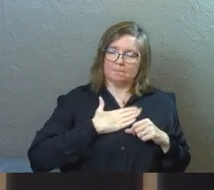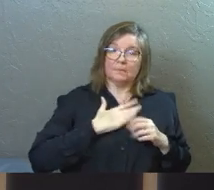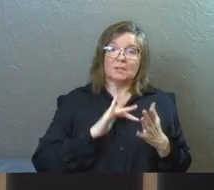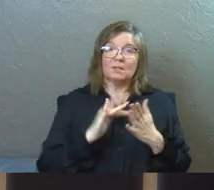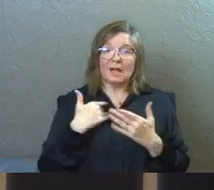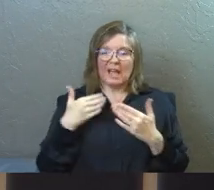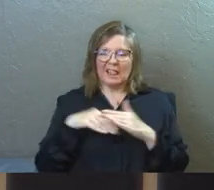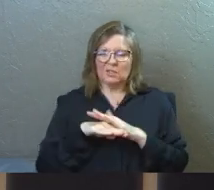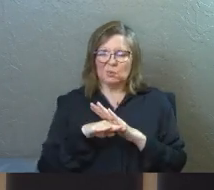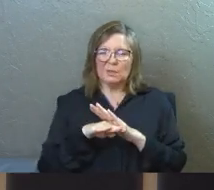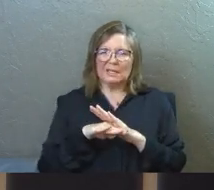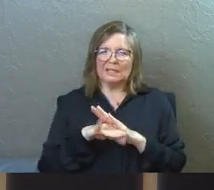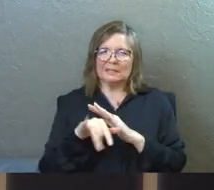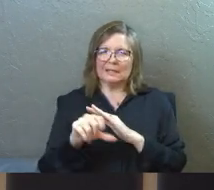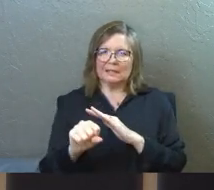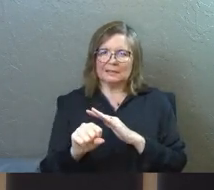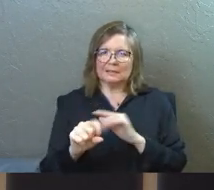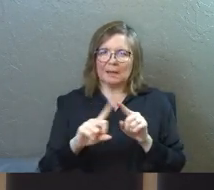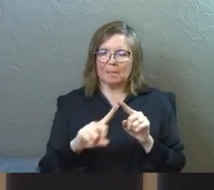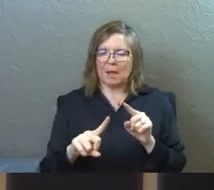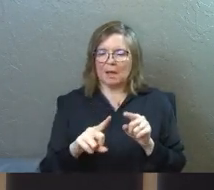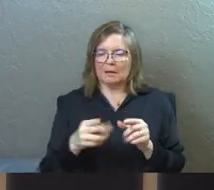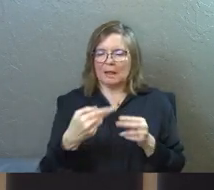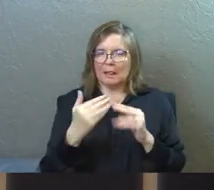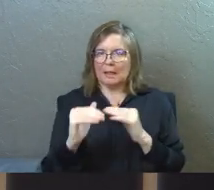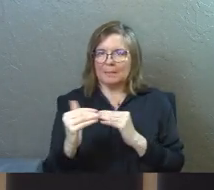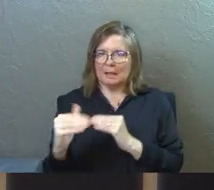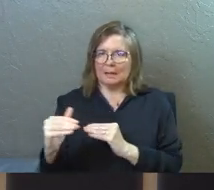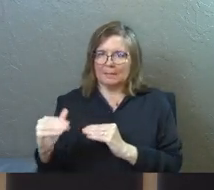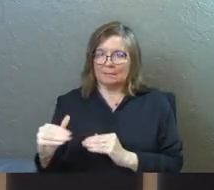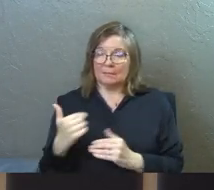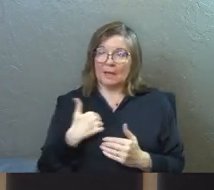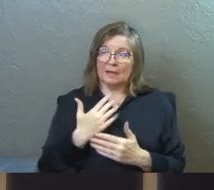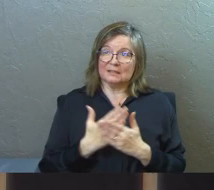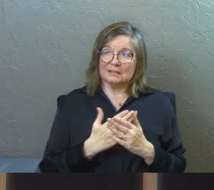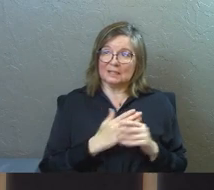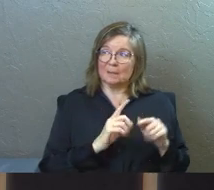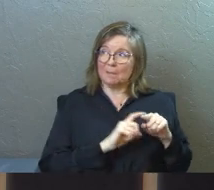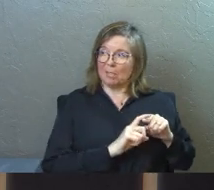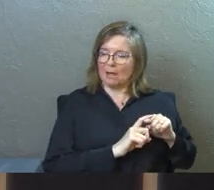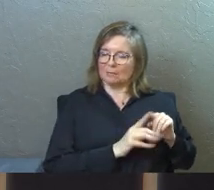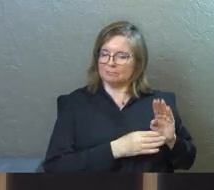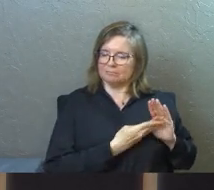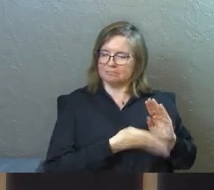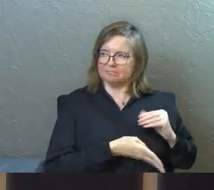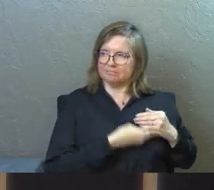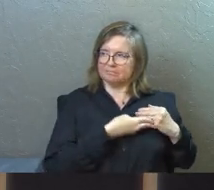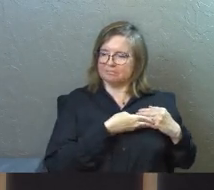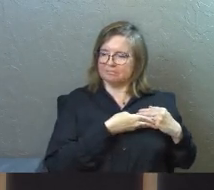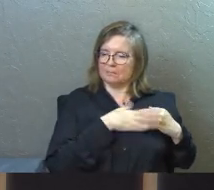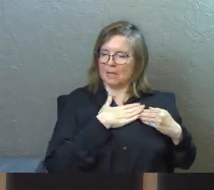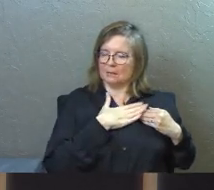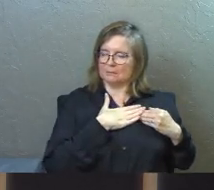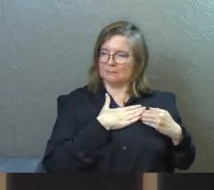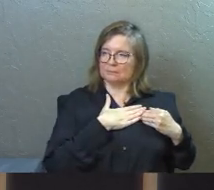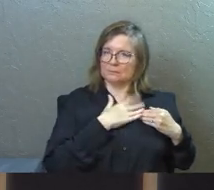Jesus, I let you in a long time ago, but I've got some closets over here I've never let you into.